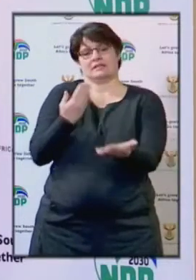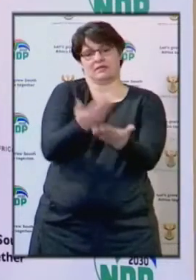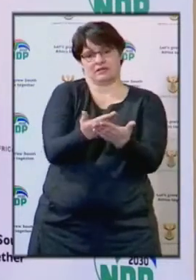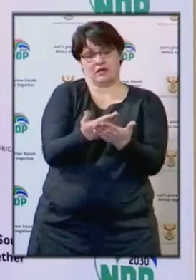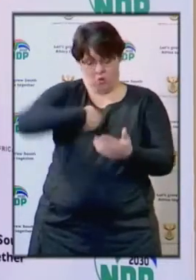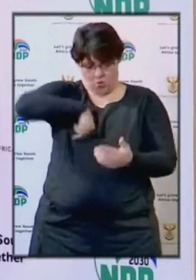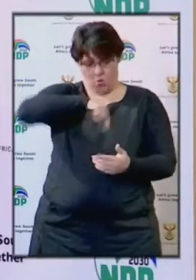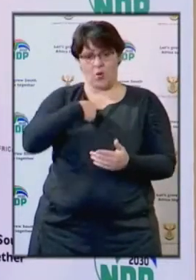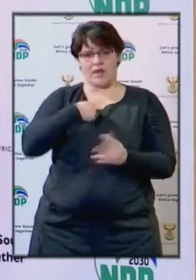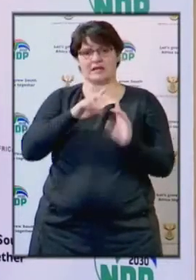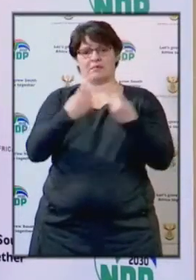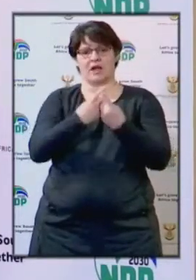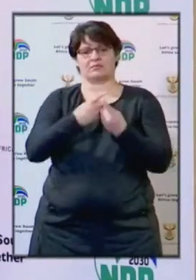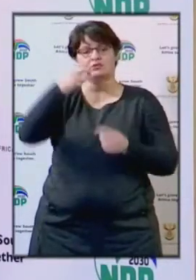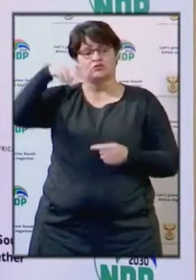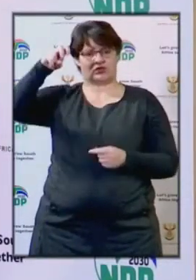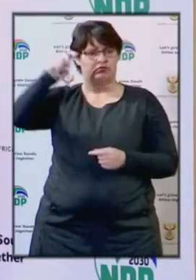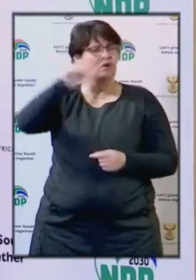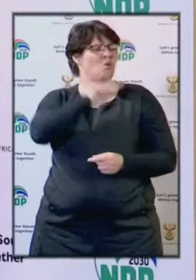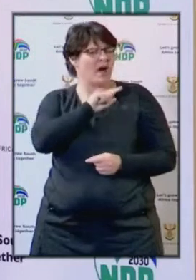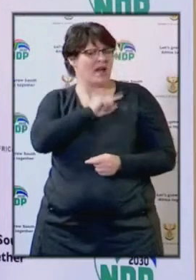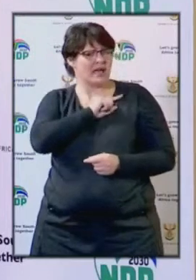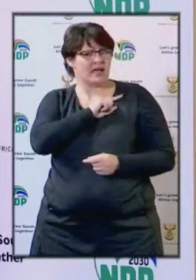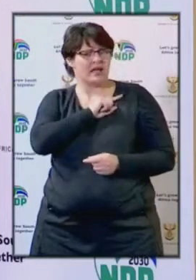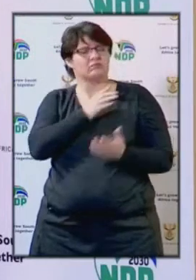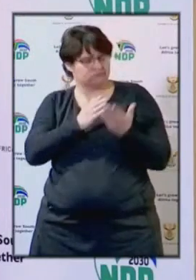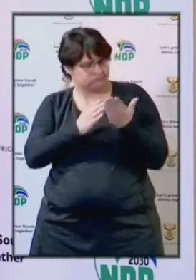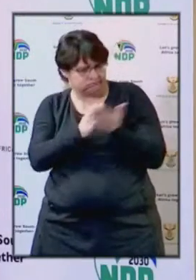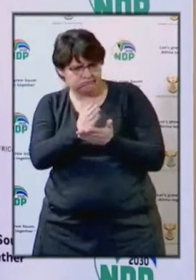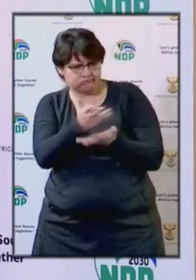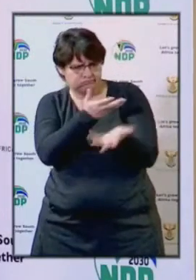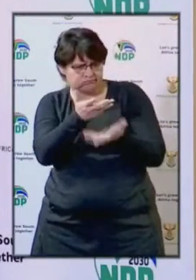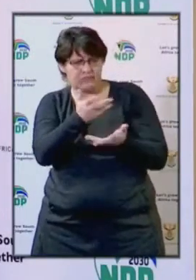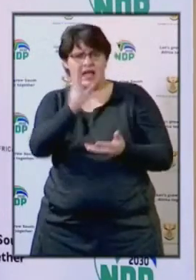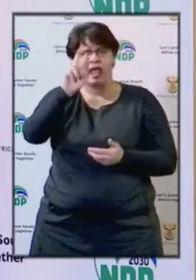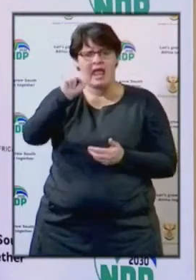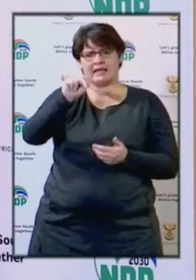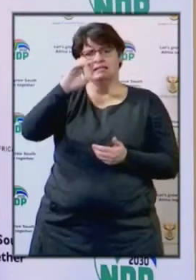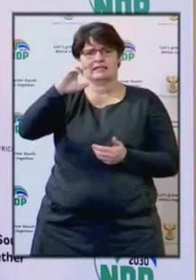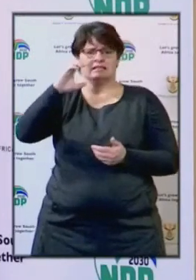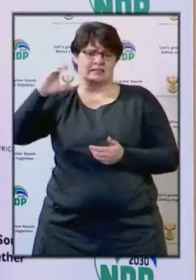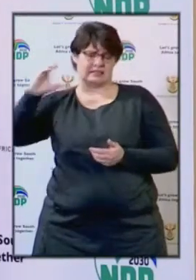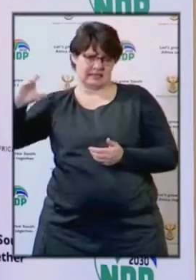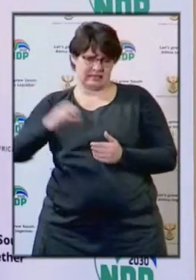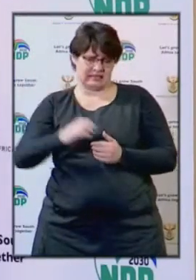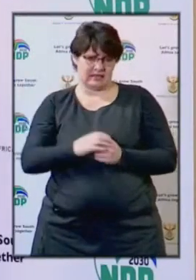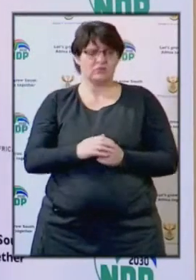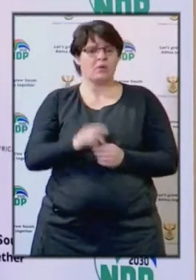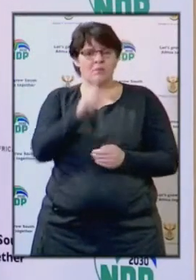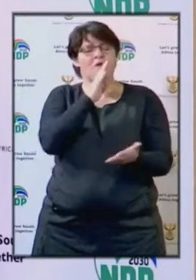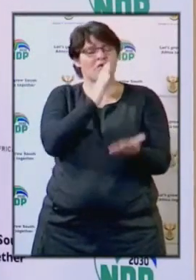as the Department of Tourism to go through NetJoint and NCCC to propose further measures for this.